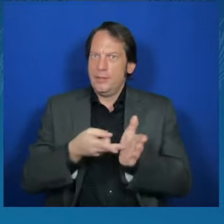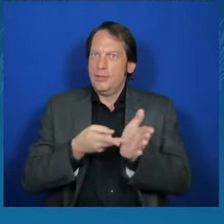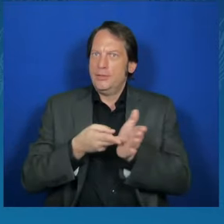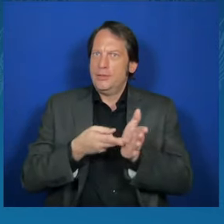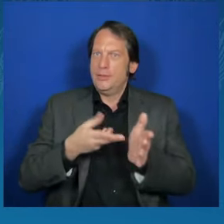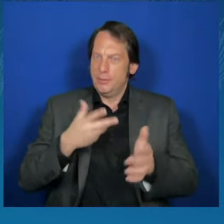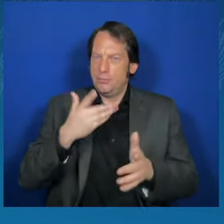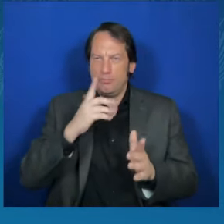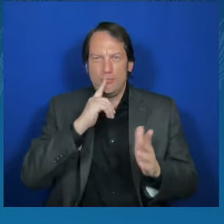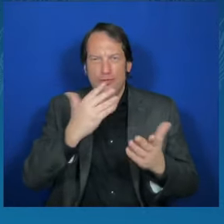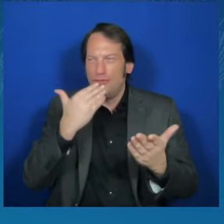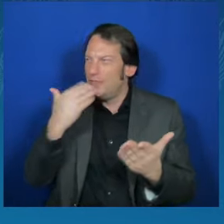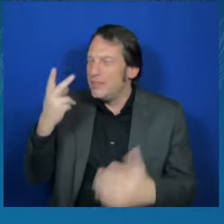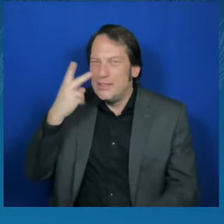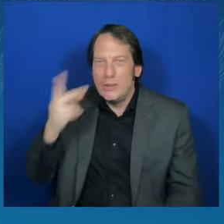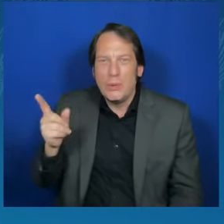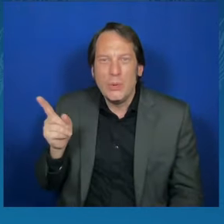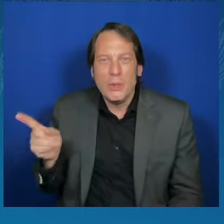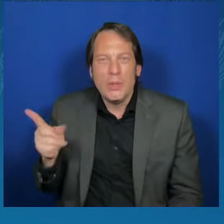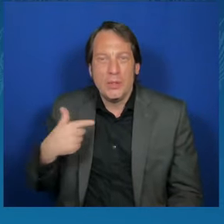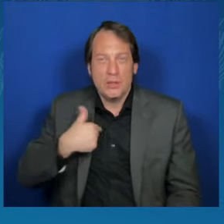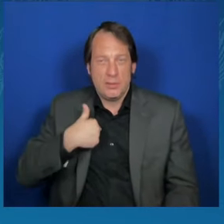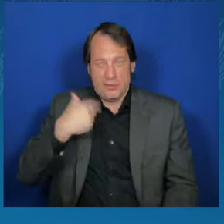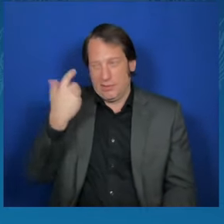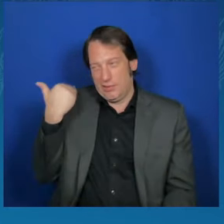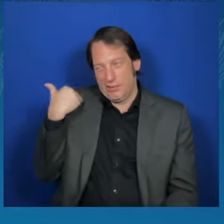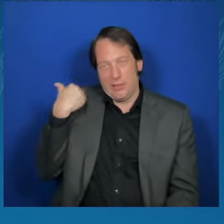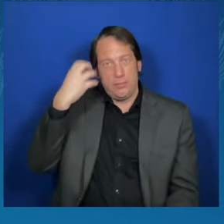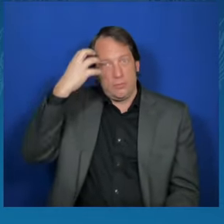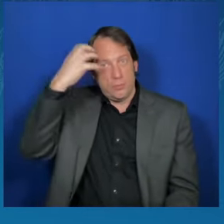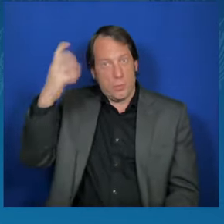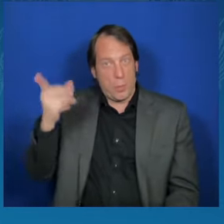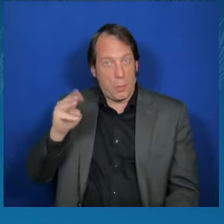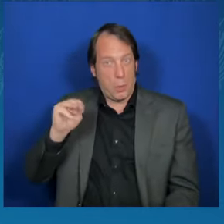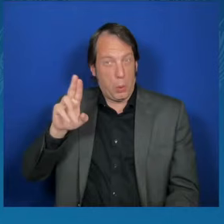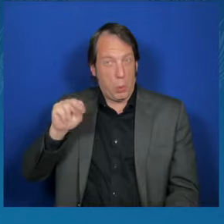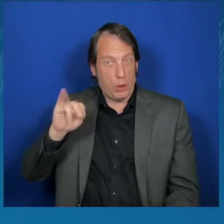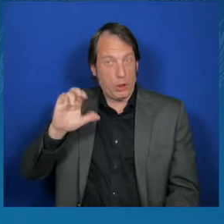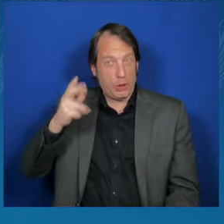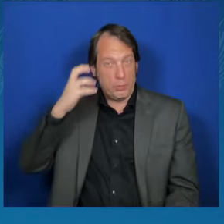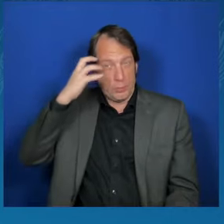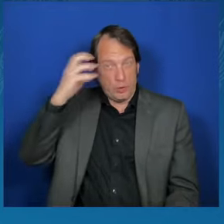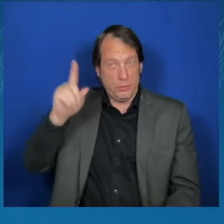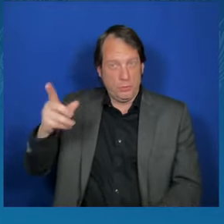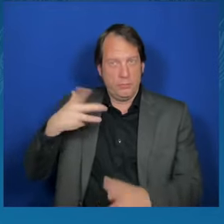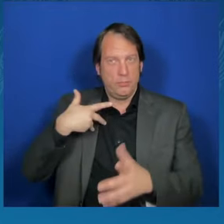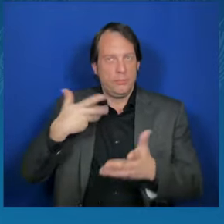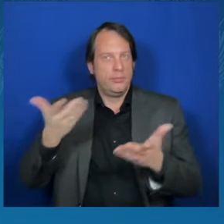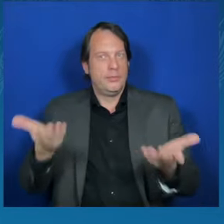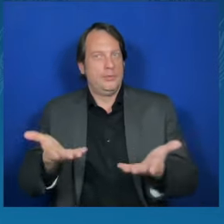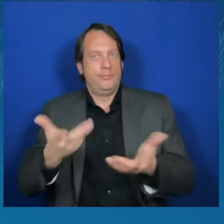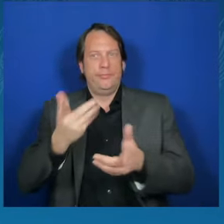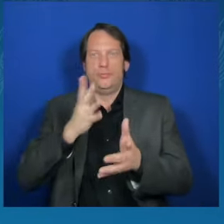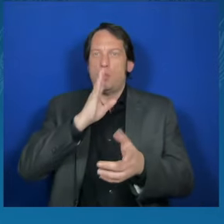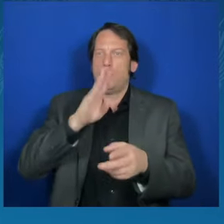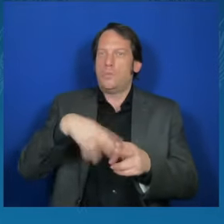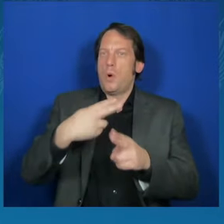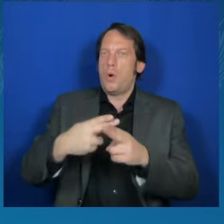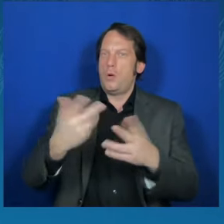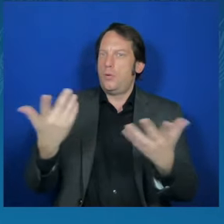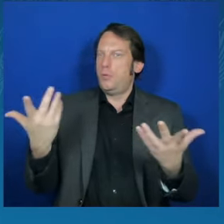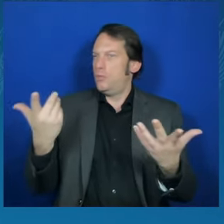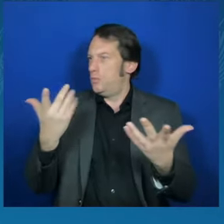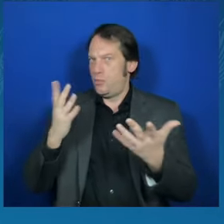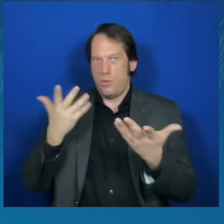here to talk about where we stand currently in terms of our relationship to the Ukrainian